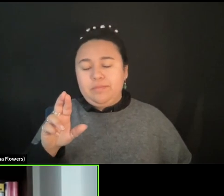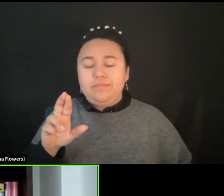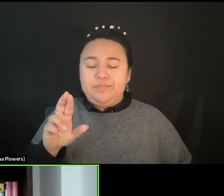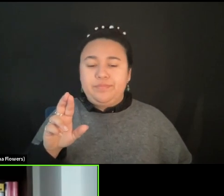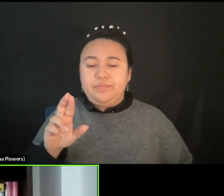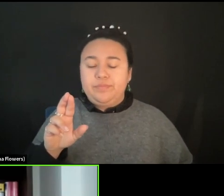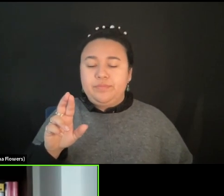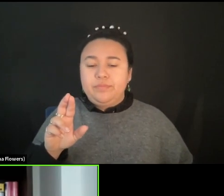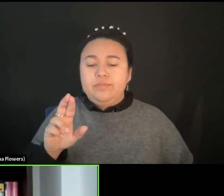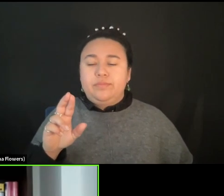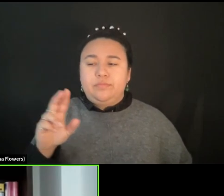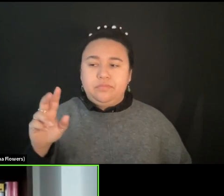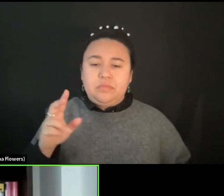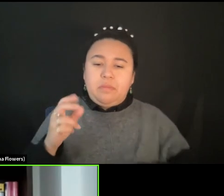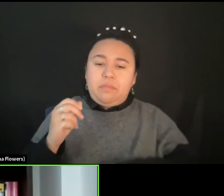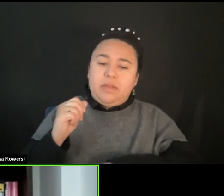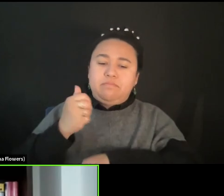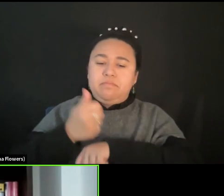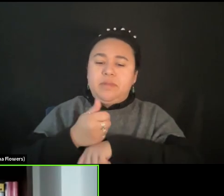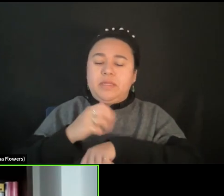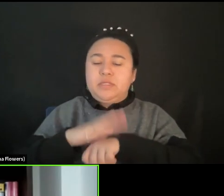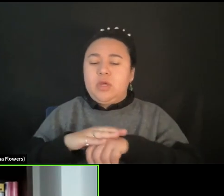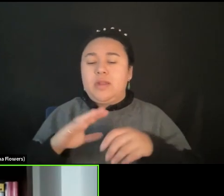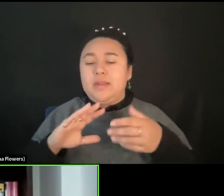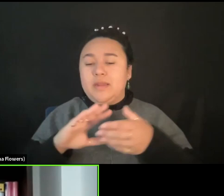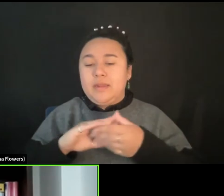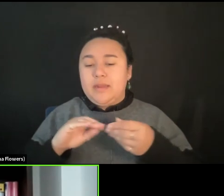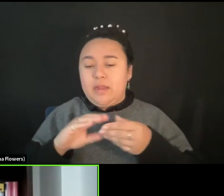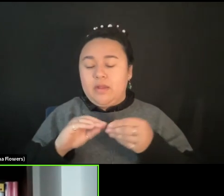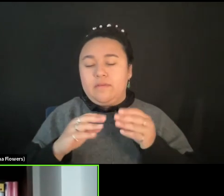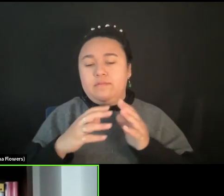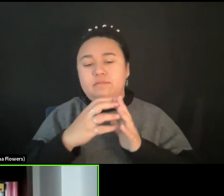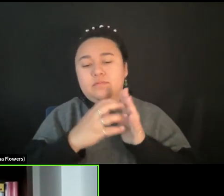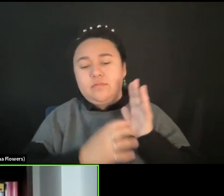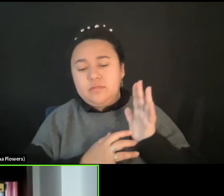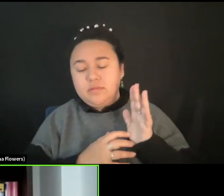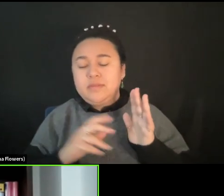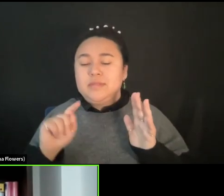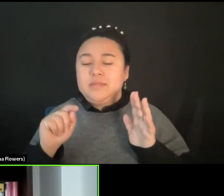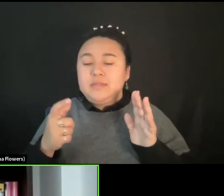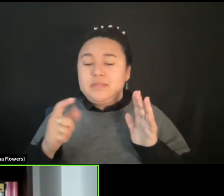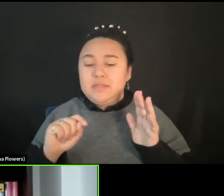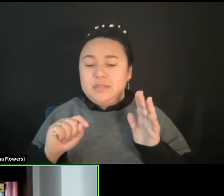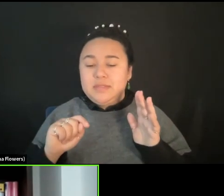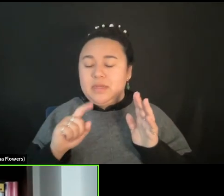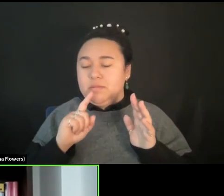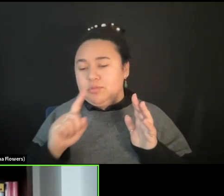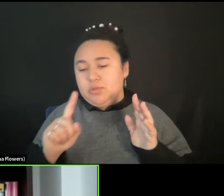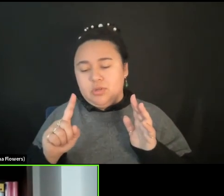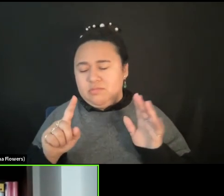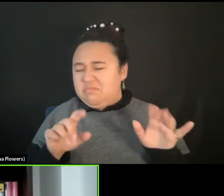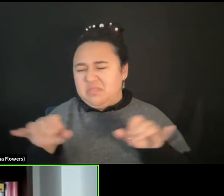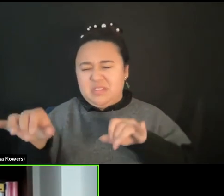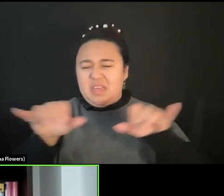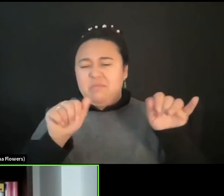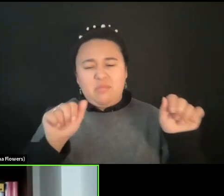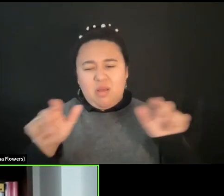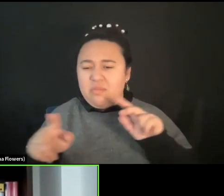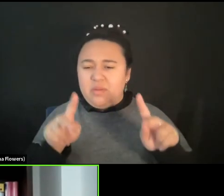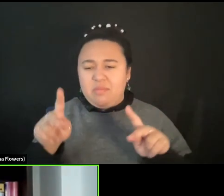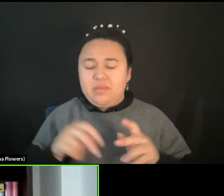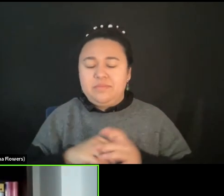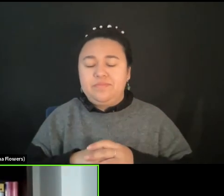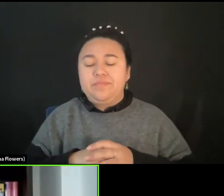narrative based, very text based. As everyone probably, and these